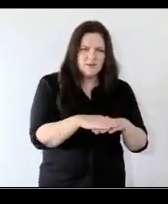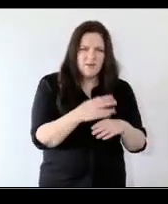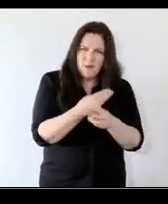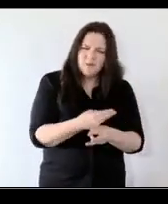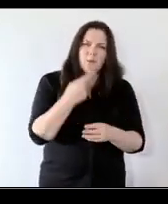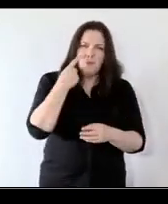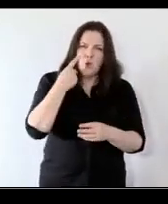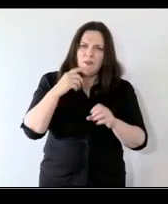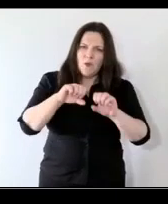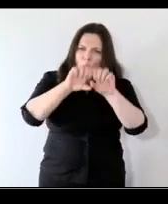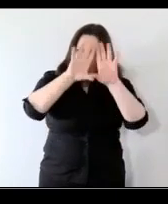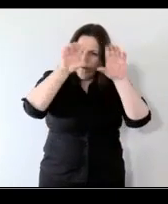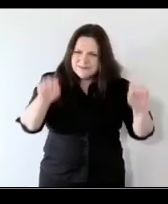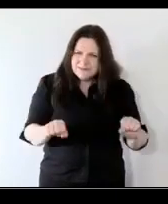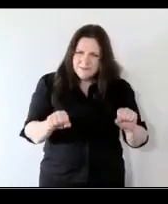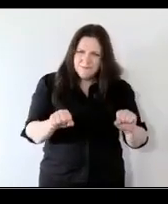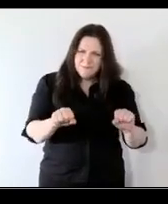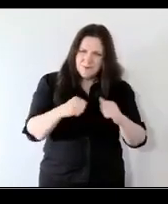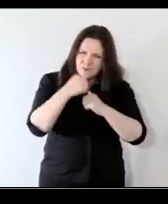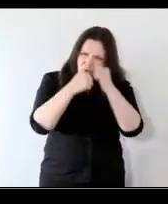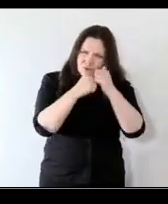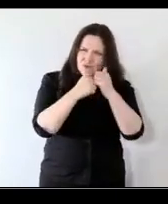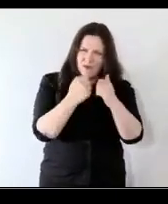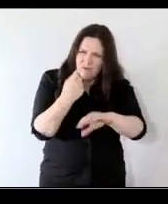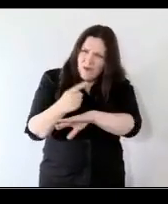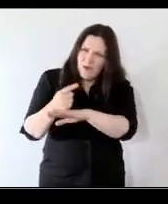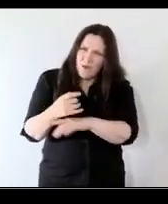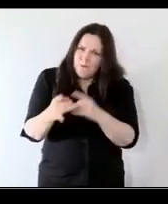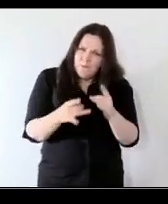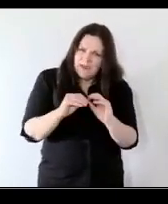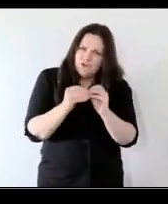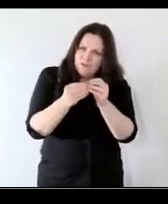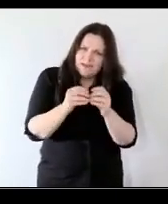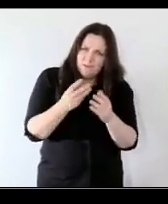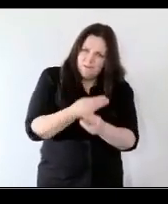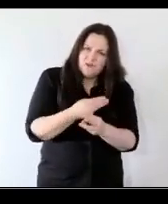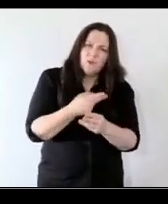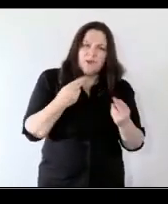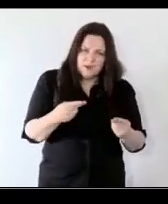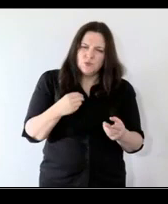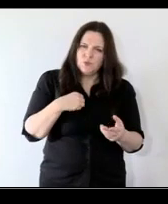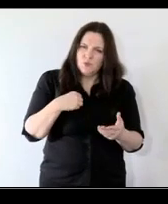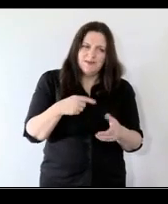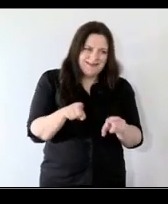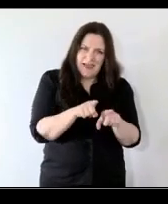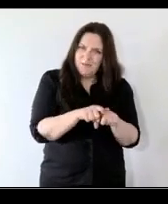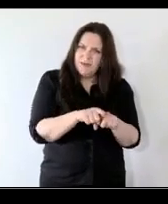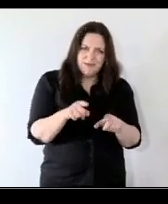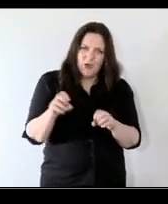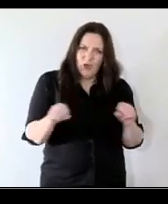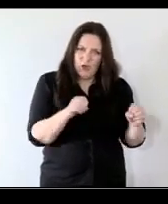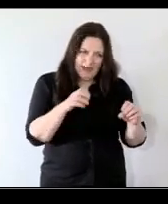but look at the systemic structure that causes poverty is we need to be equally investing in prevention and early intervention